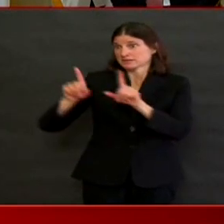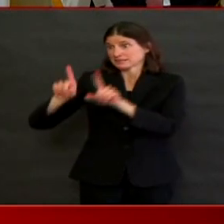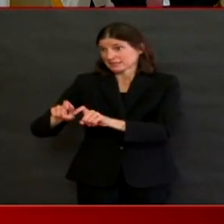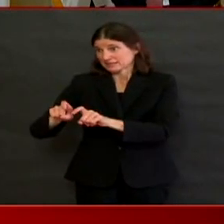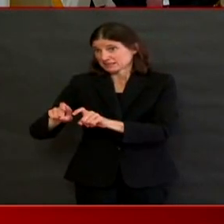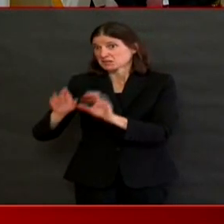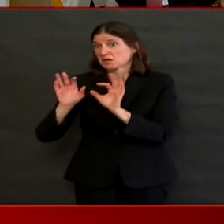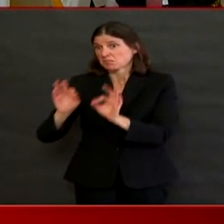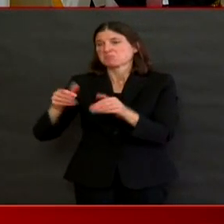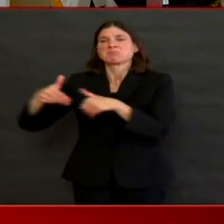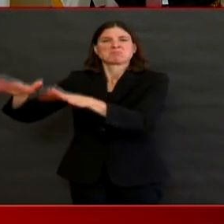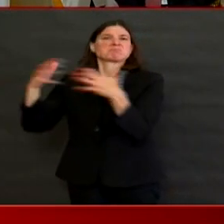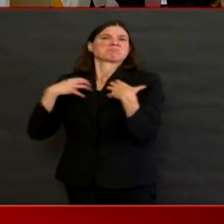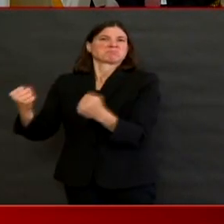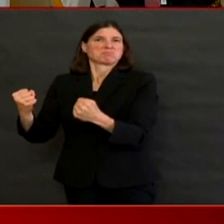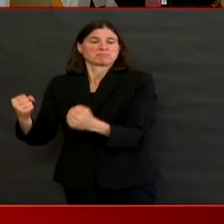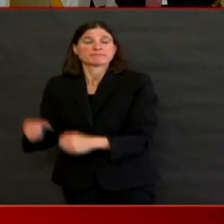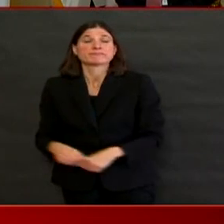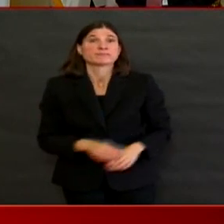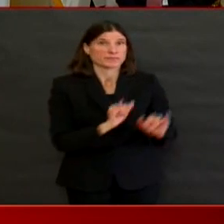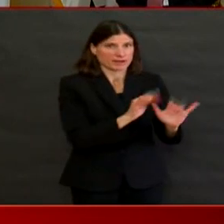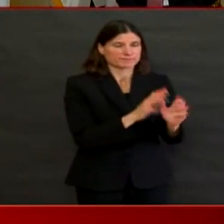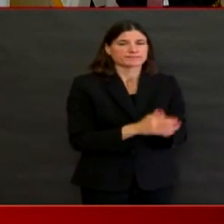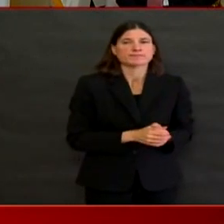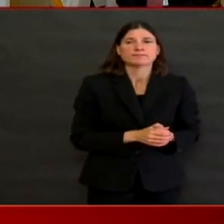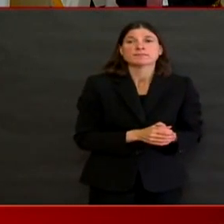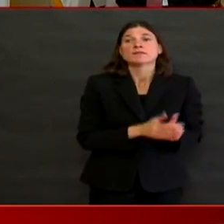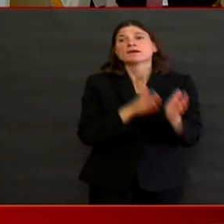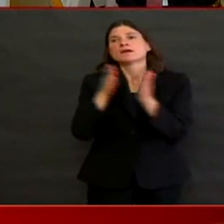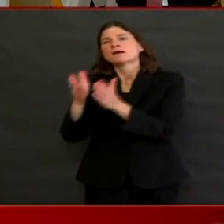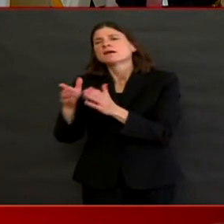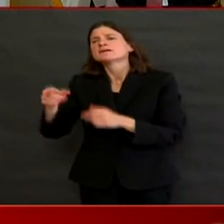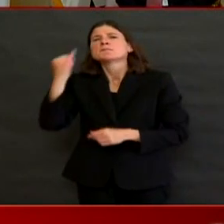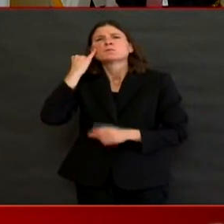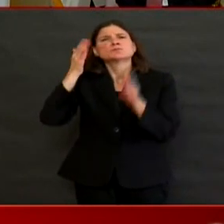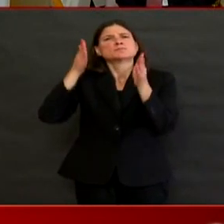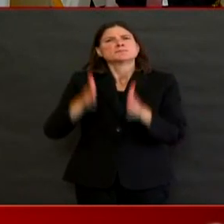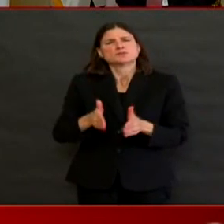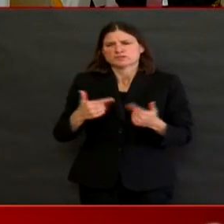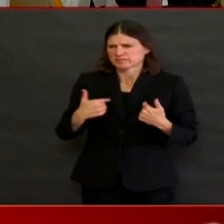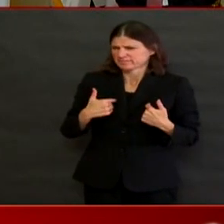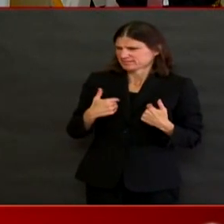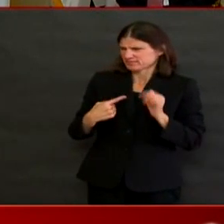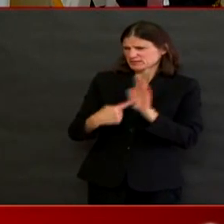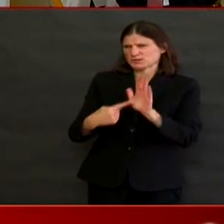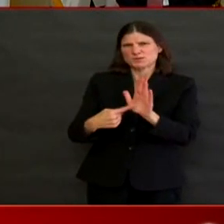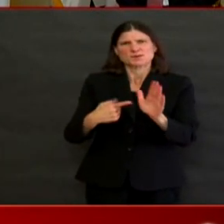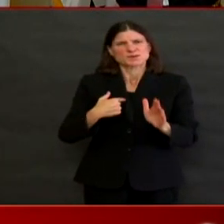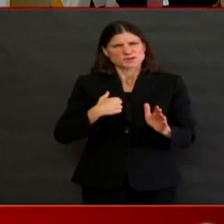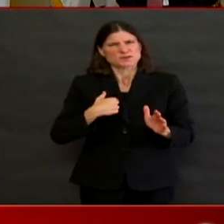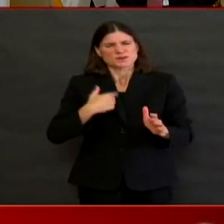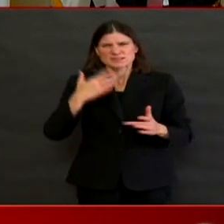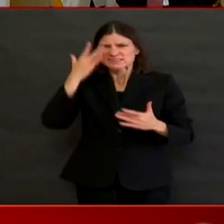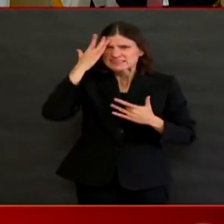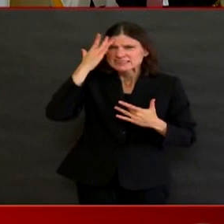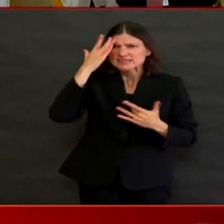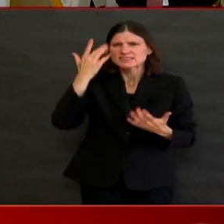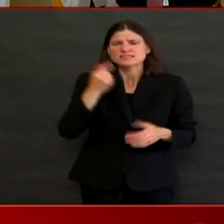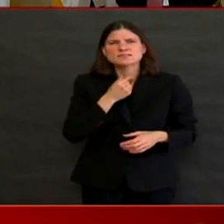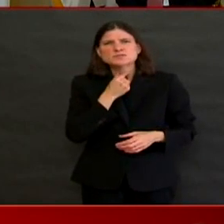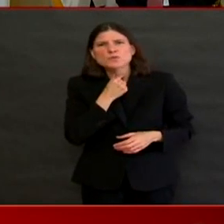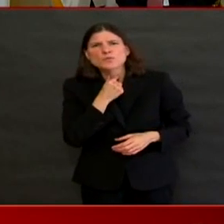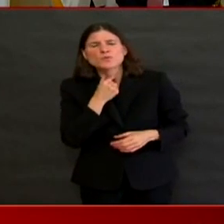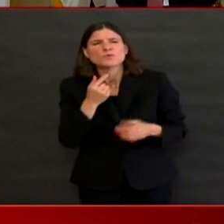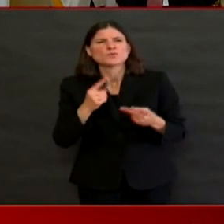based on symptoms. This is what we are recommending for the majority of people who have COVID-19, hospitalized